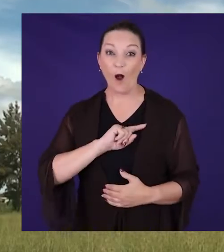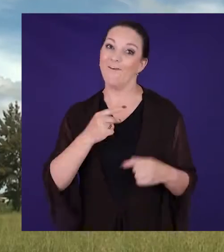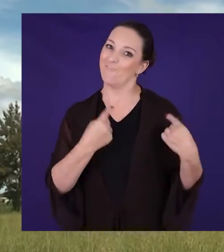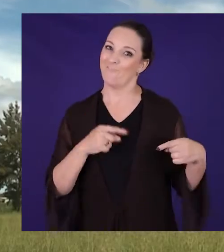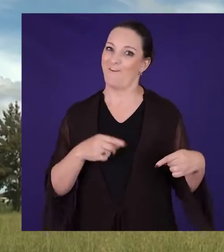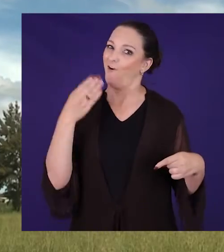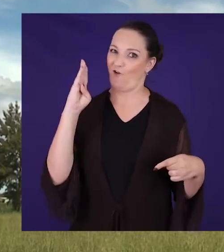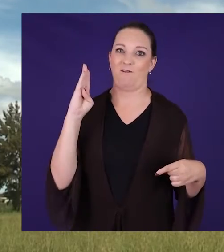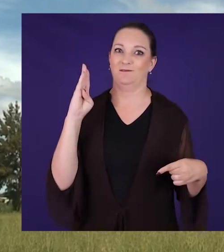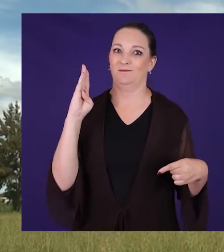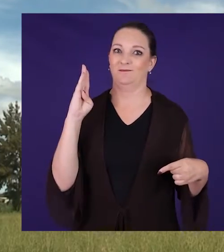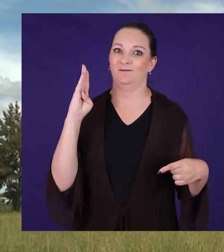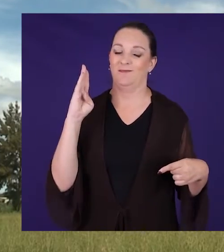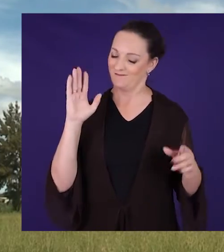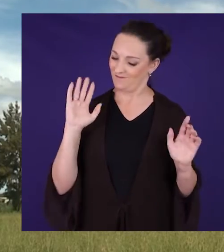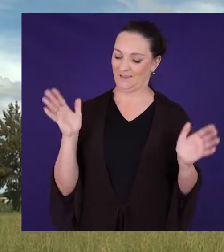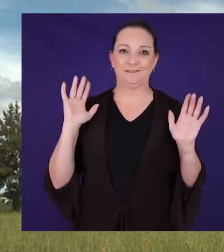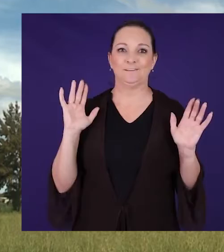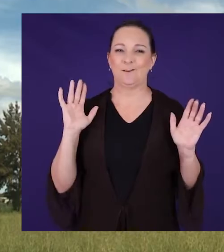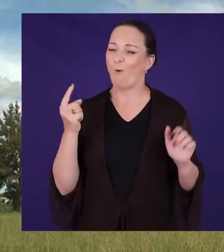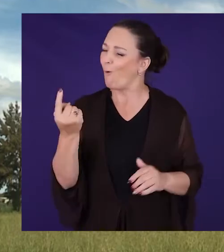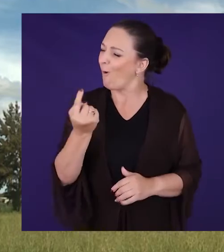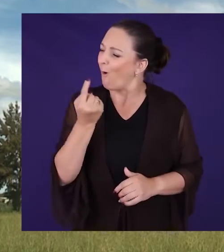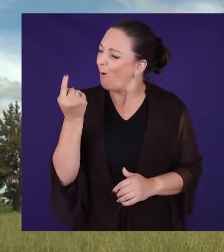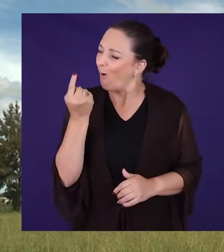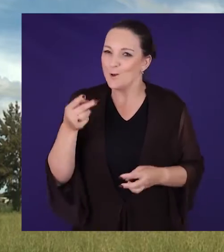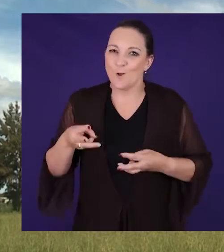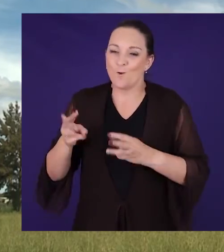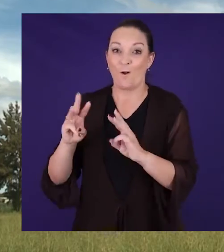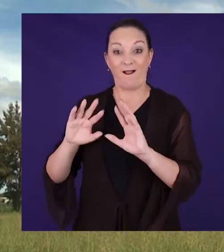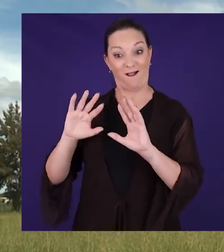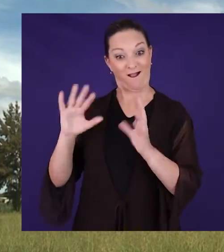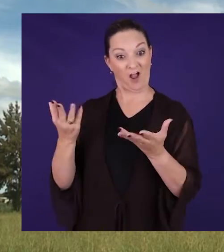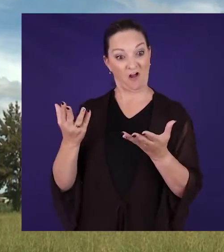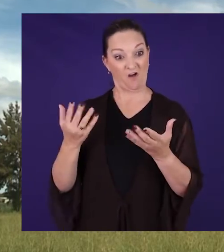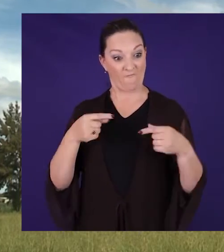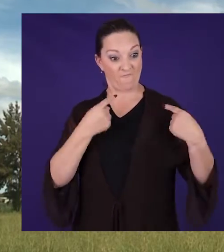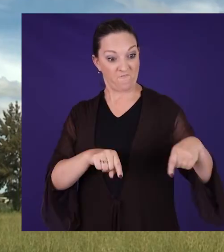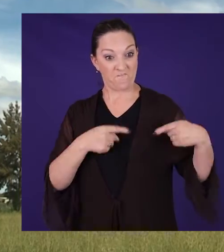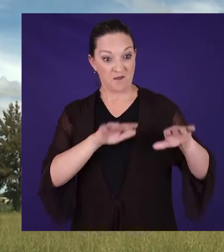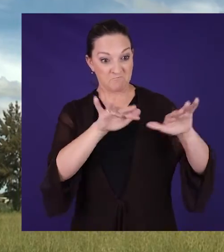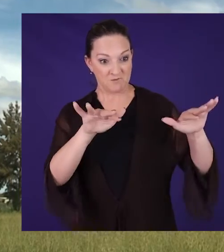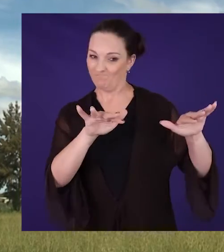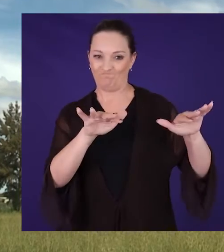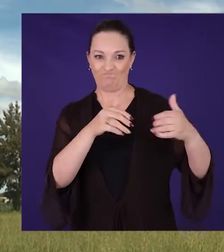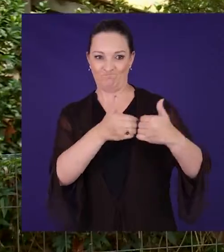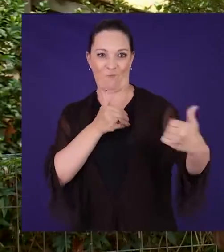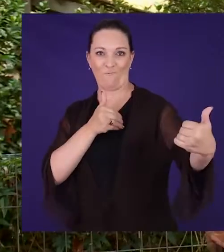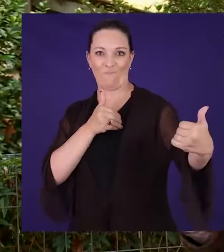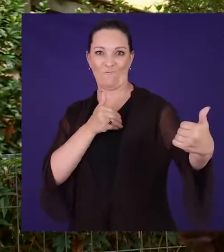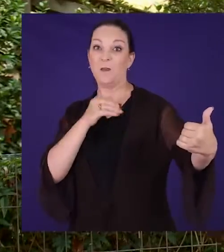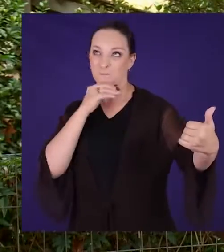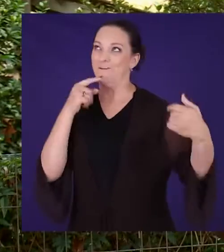need to fear God that is the only way to get rid of the fear of man is the fear of God